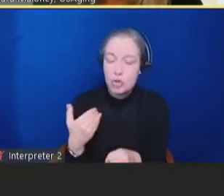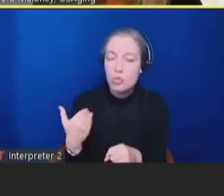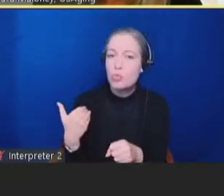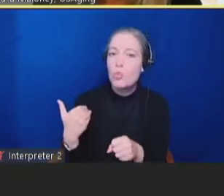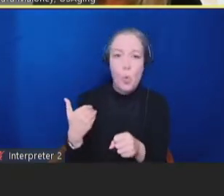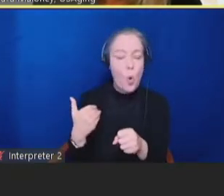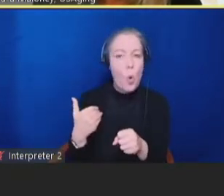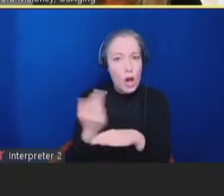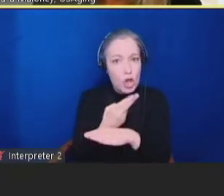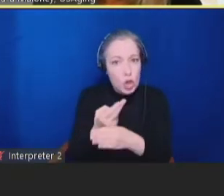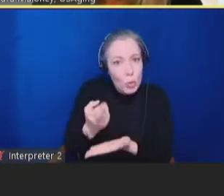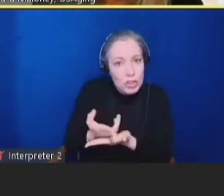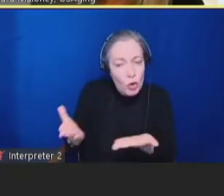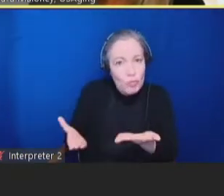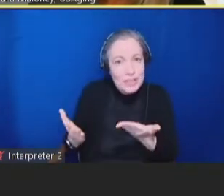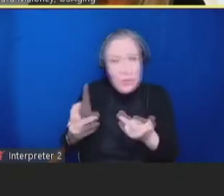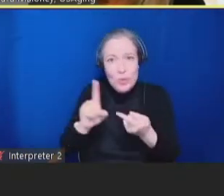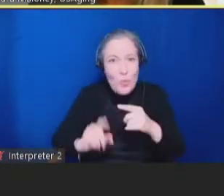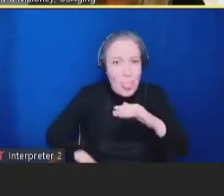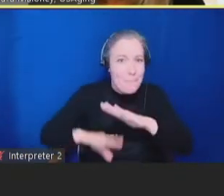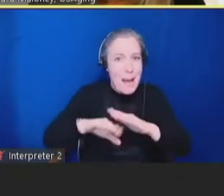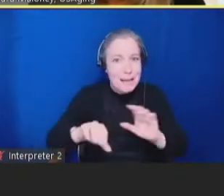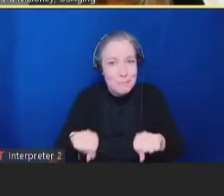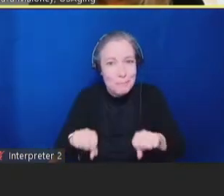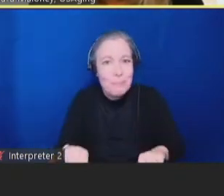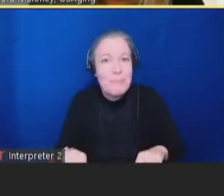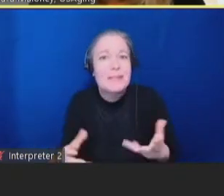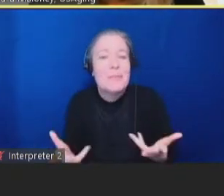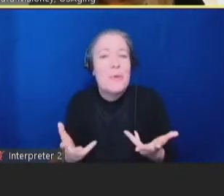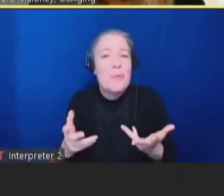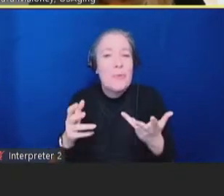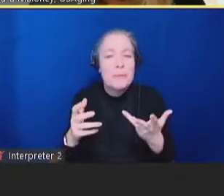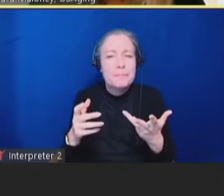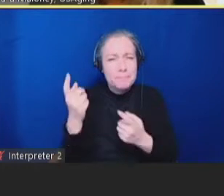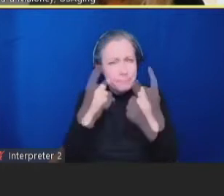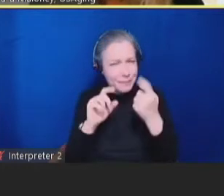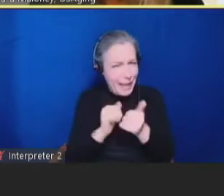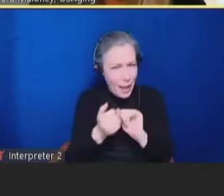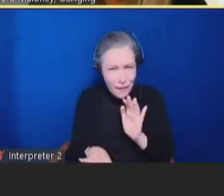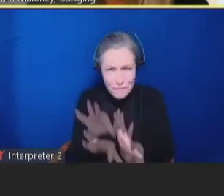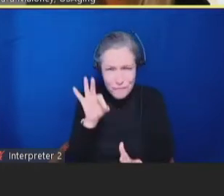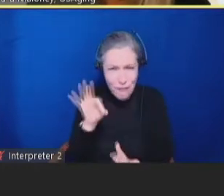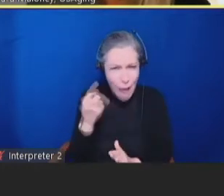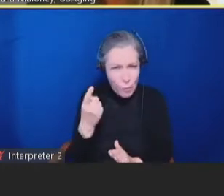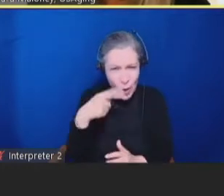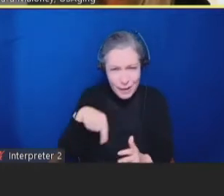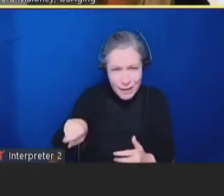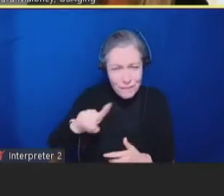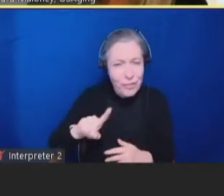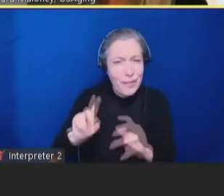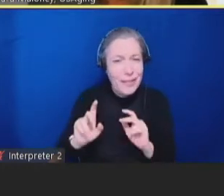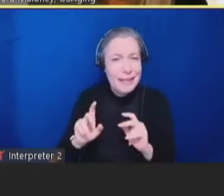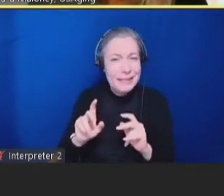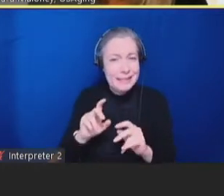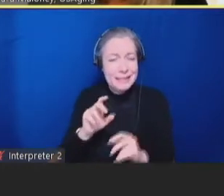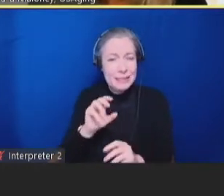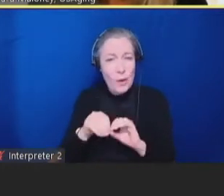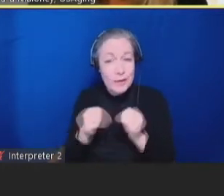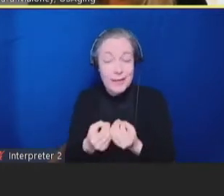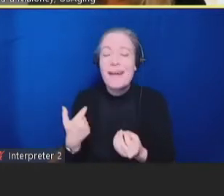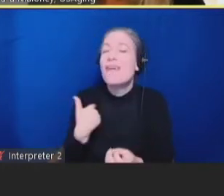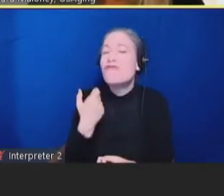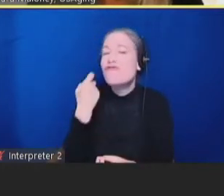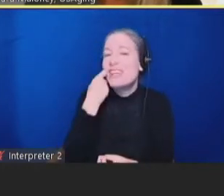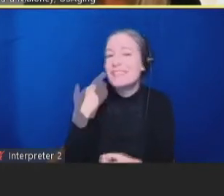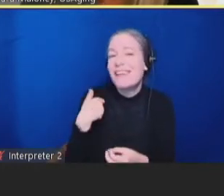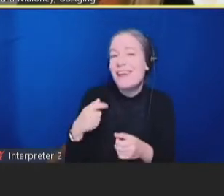together when the need arises. You may be wondering, how can I find one of these grantees? We just launched a searchable web page